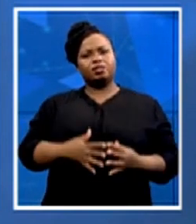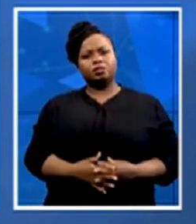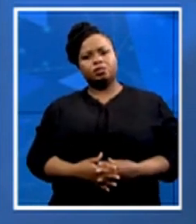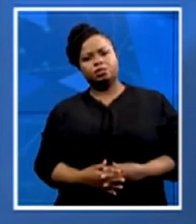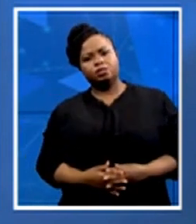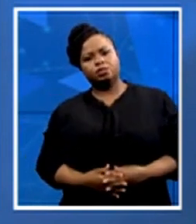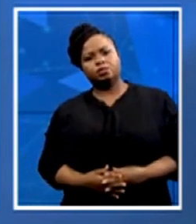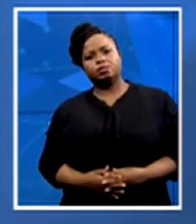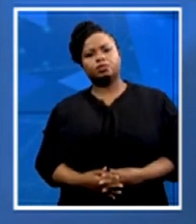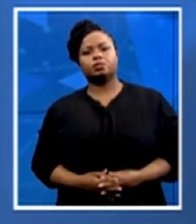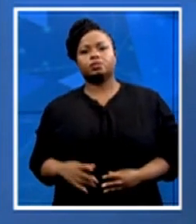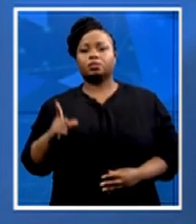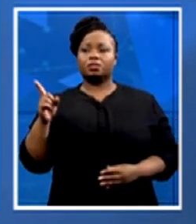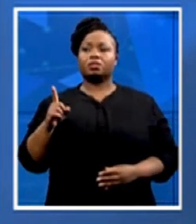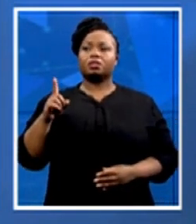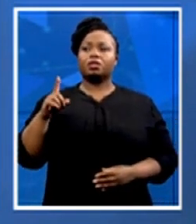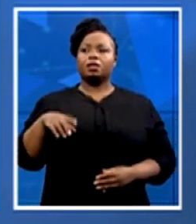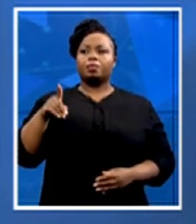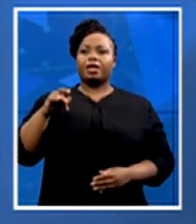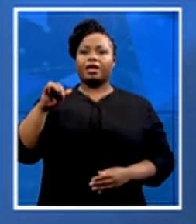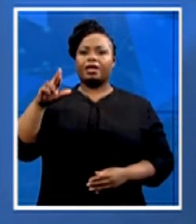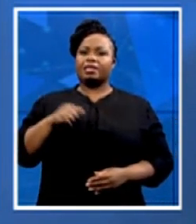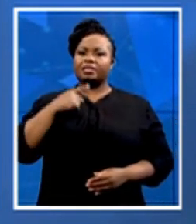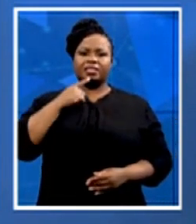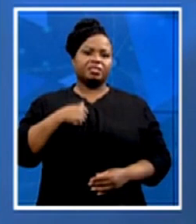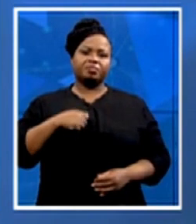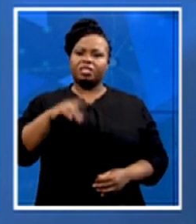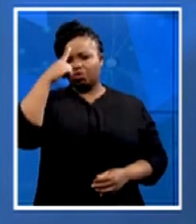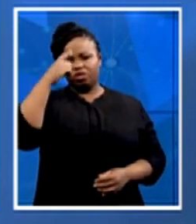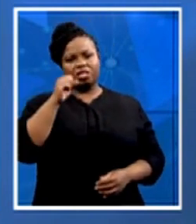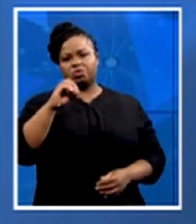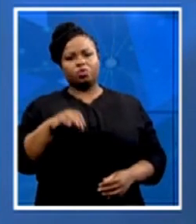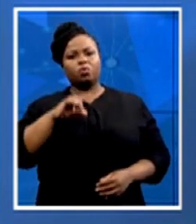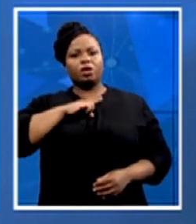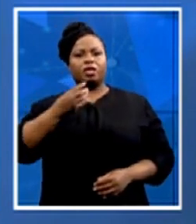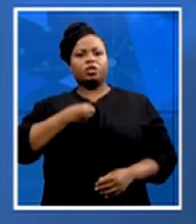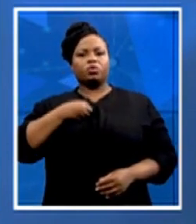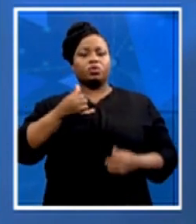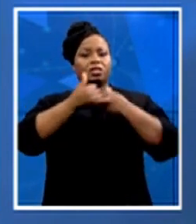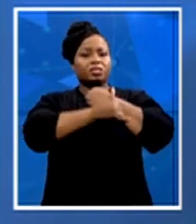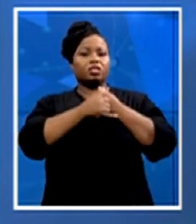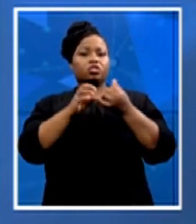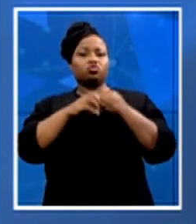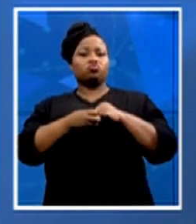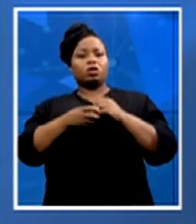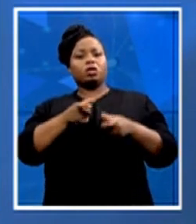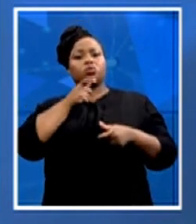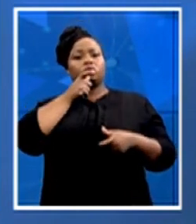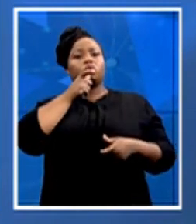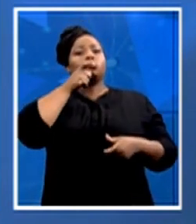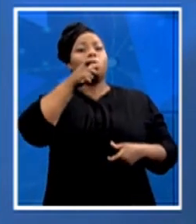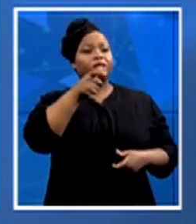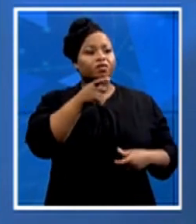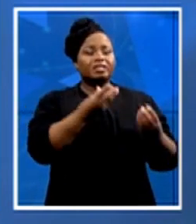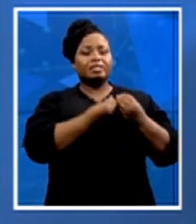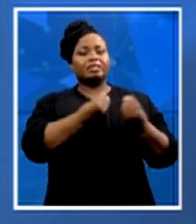I honestly don't think so when youth in this country tries to raise their voice over something that doesn't sit well with them. They